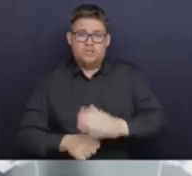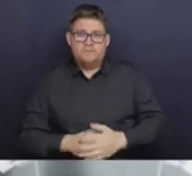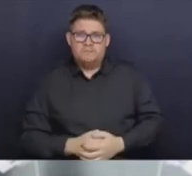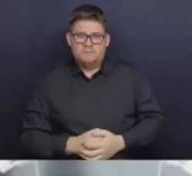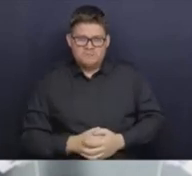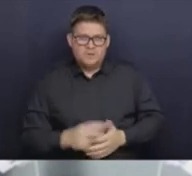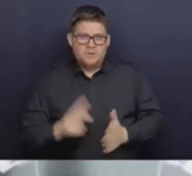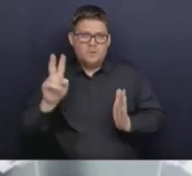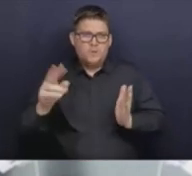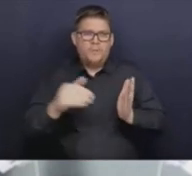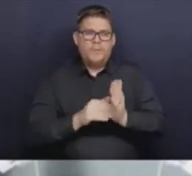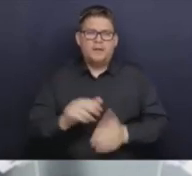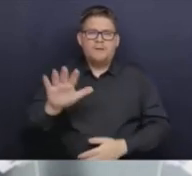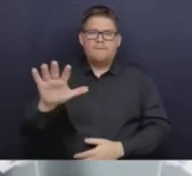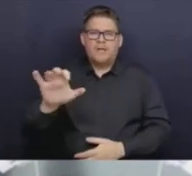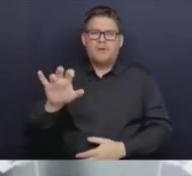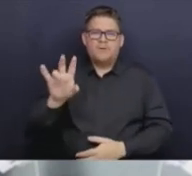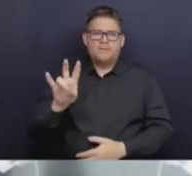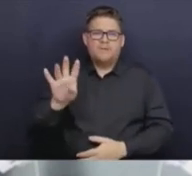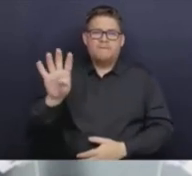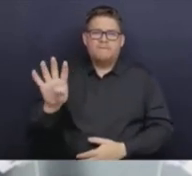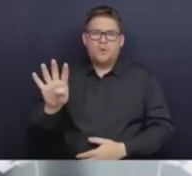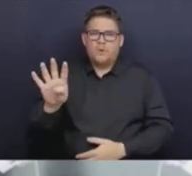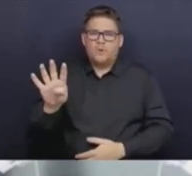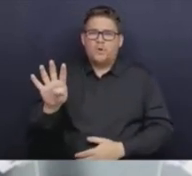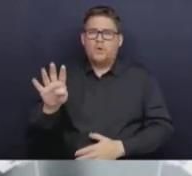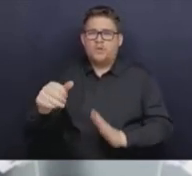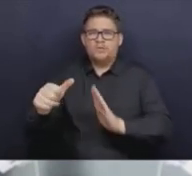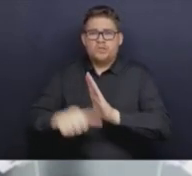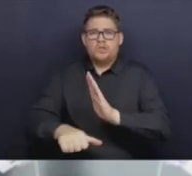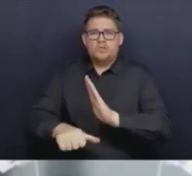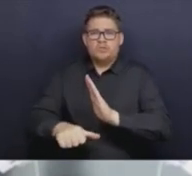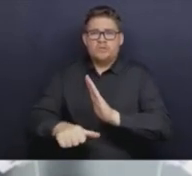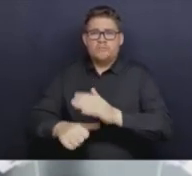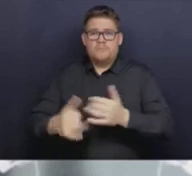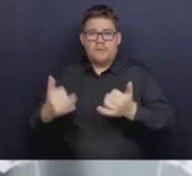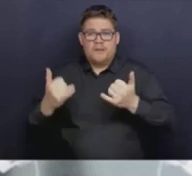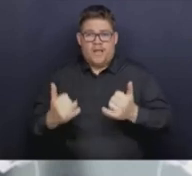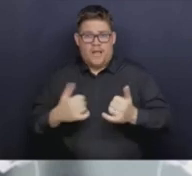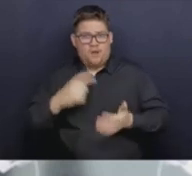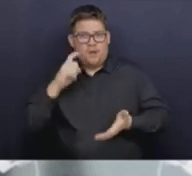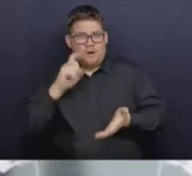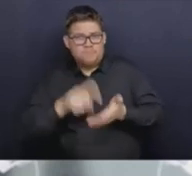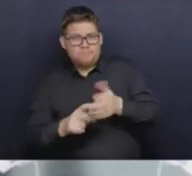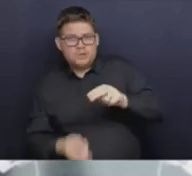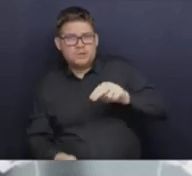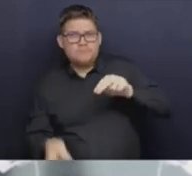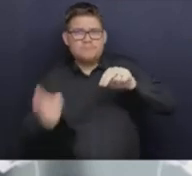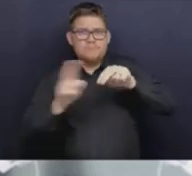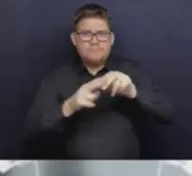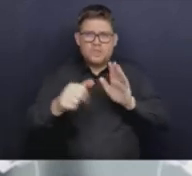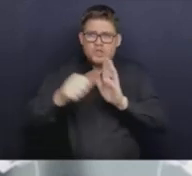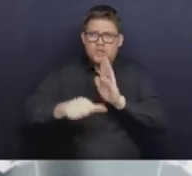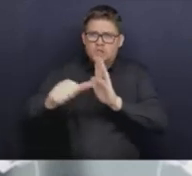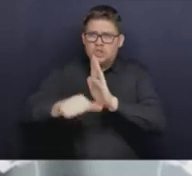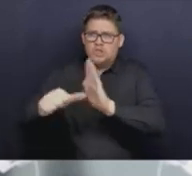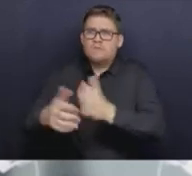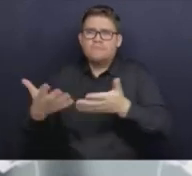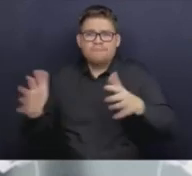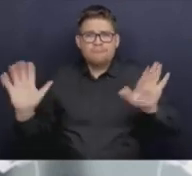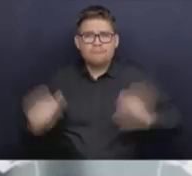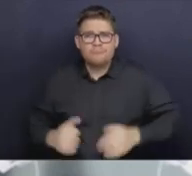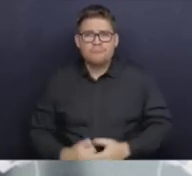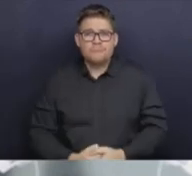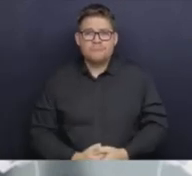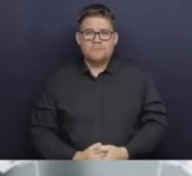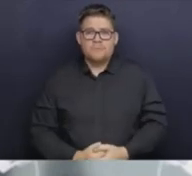,574. So that's a significant and historic number of surgeries completed, even